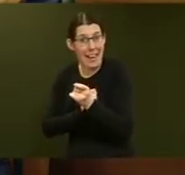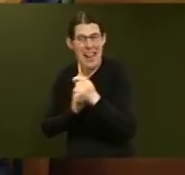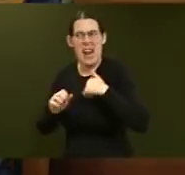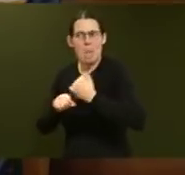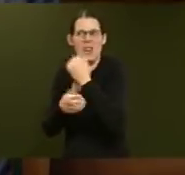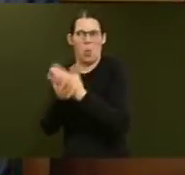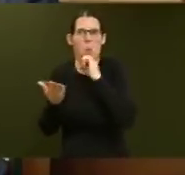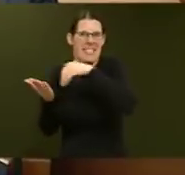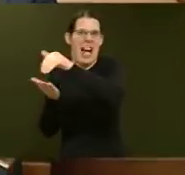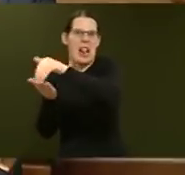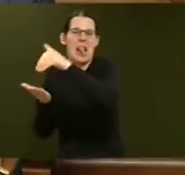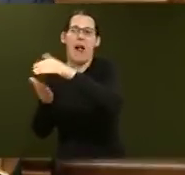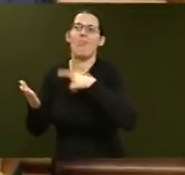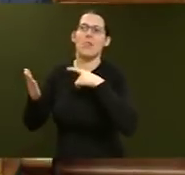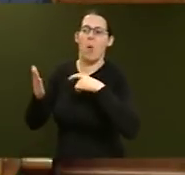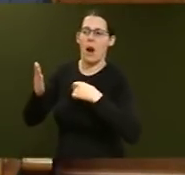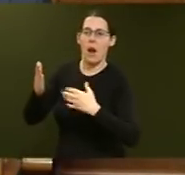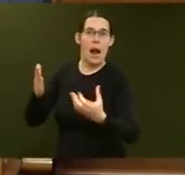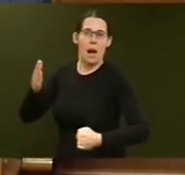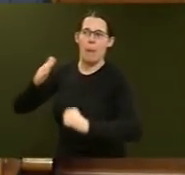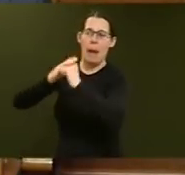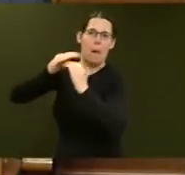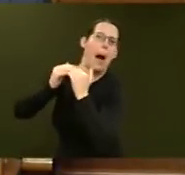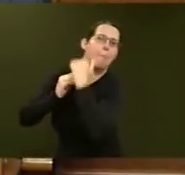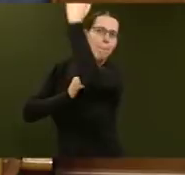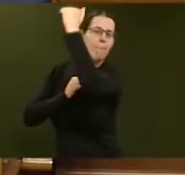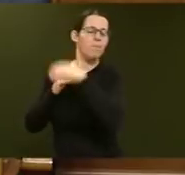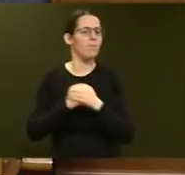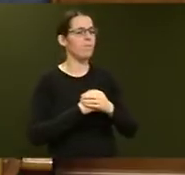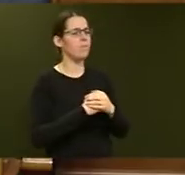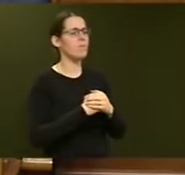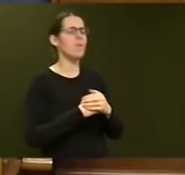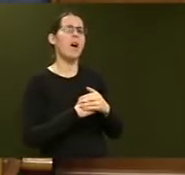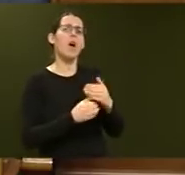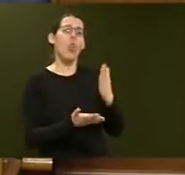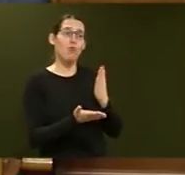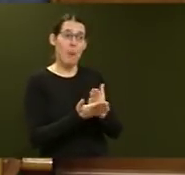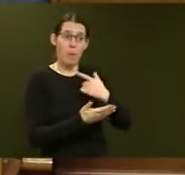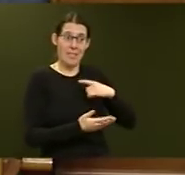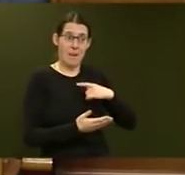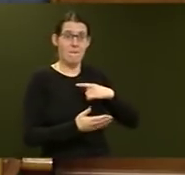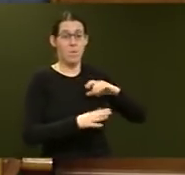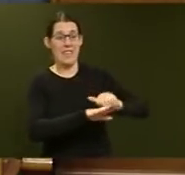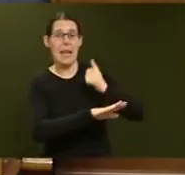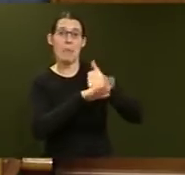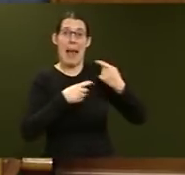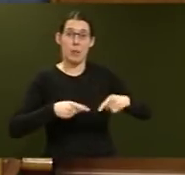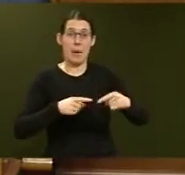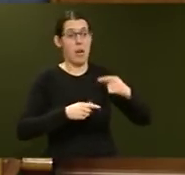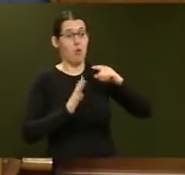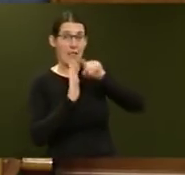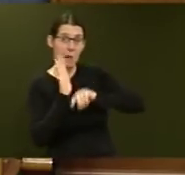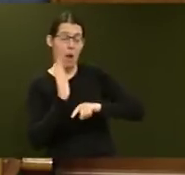Mr Speaker, the real reason for the setting of the eligibility criteria is that we've inherited a housing